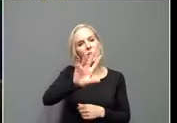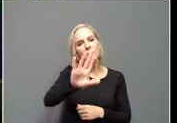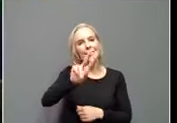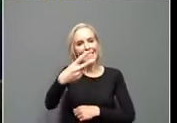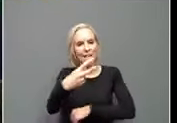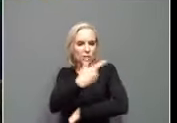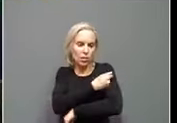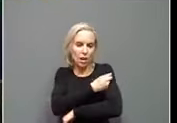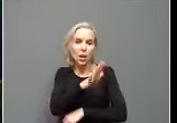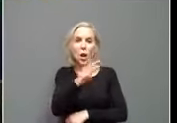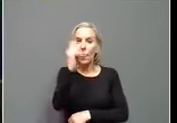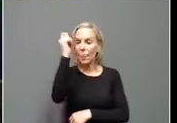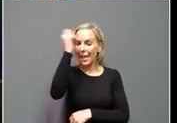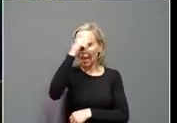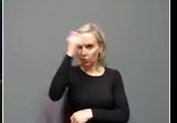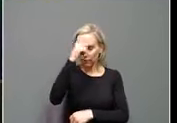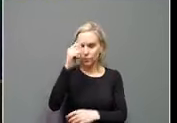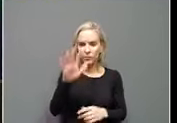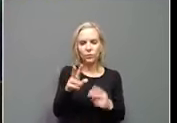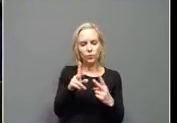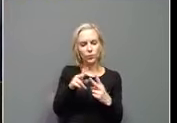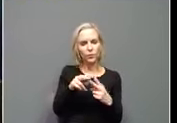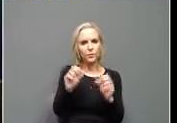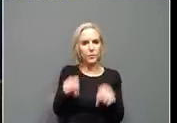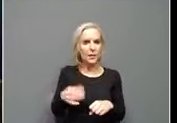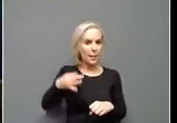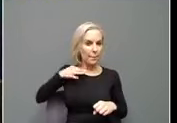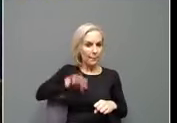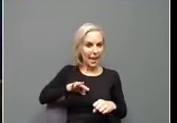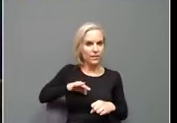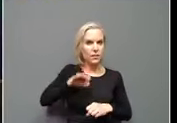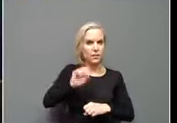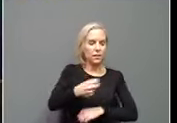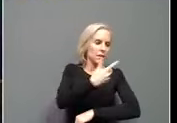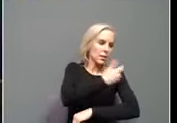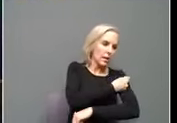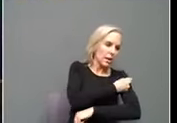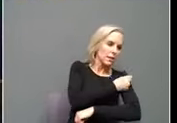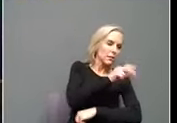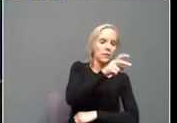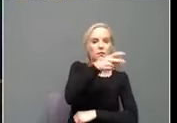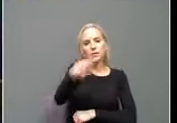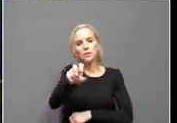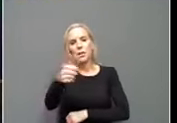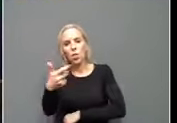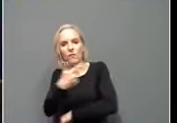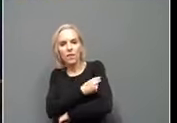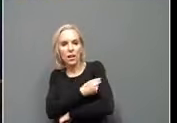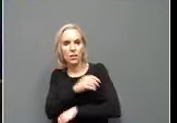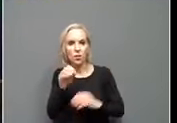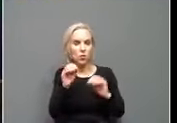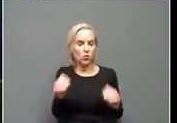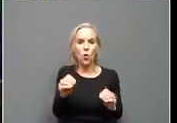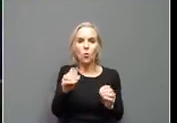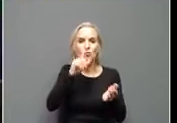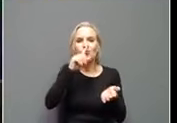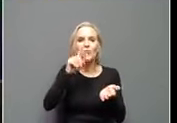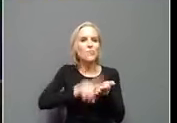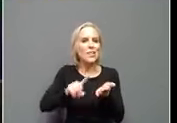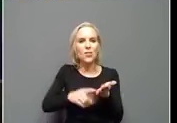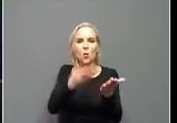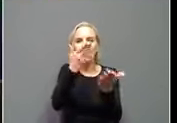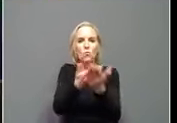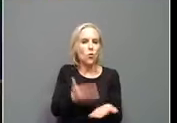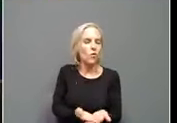theoretical about whether there's any benefit to get one vaccine, then jump to another. There's not research trials that have proven that.